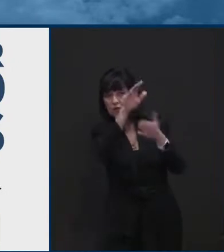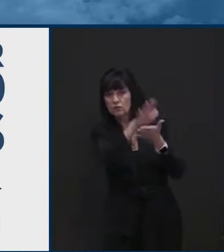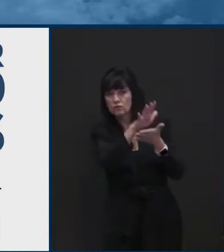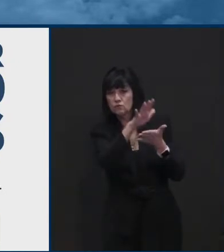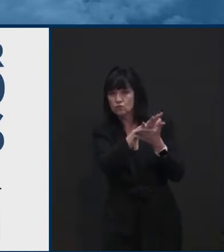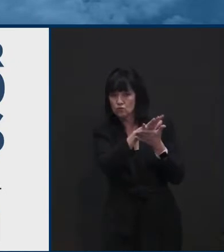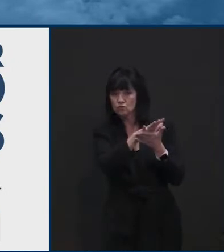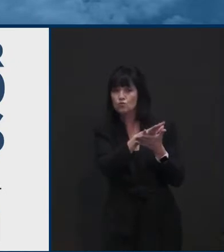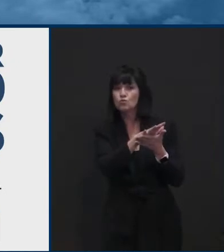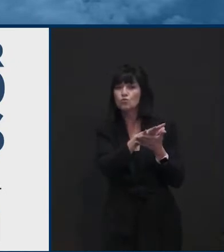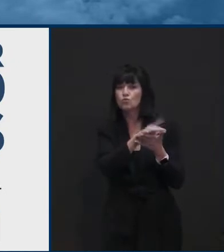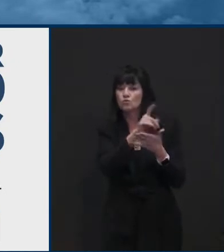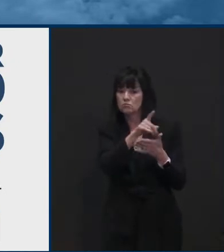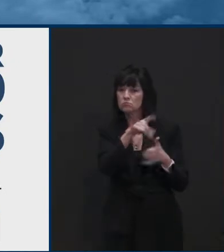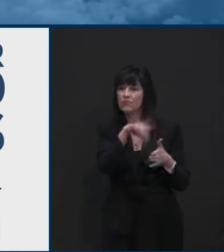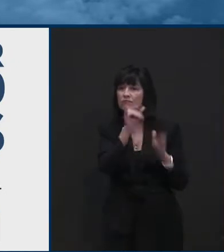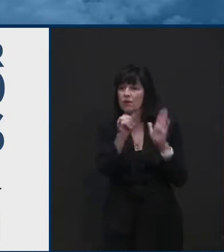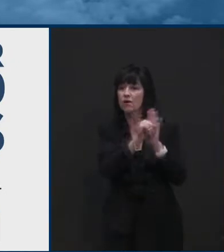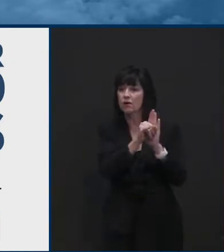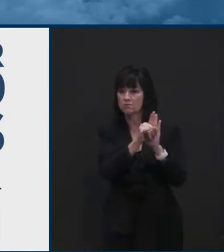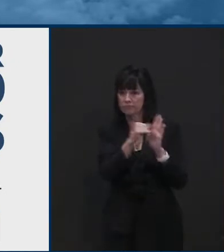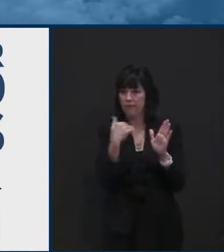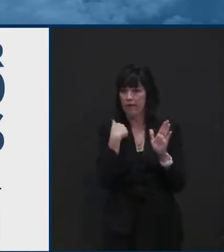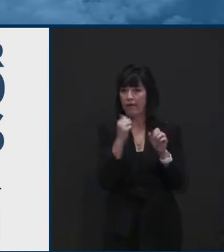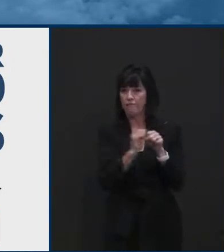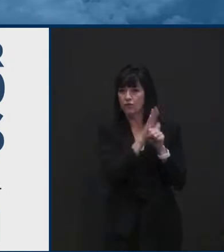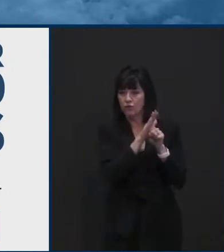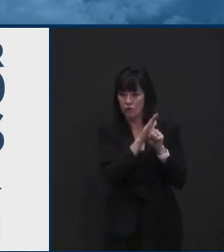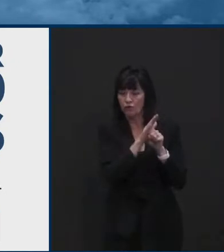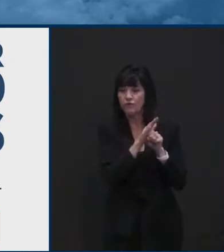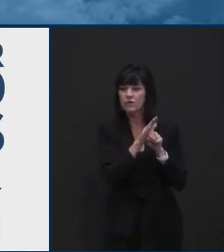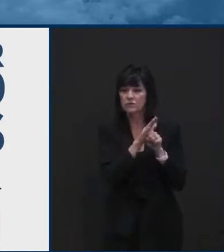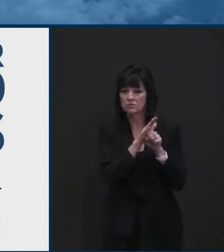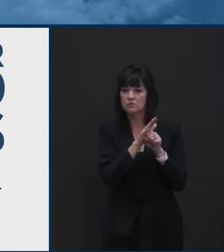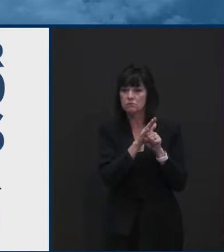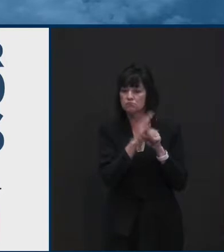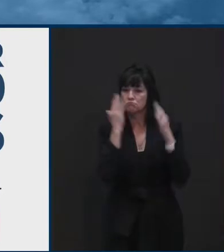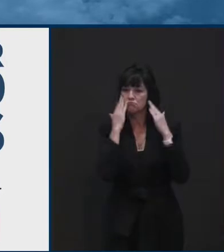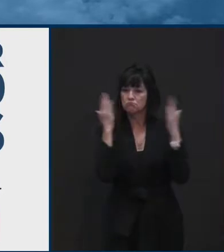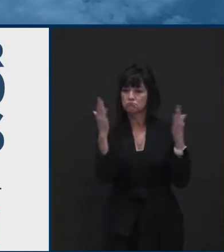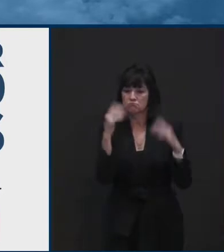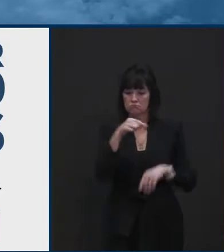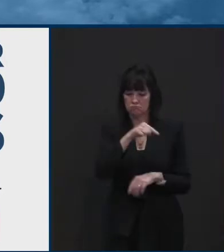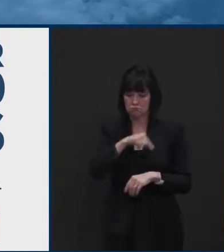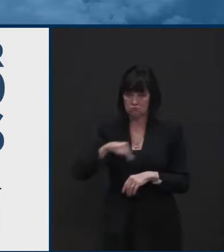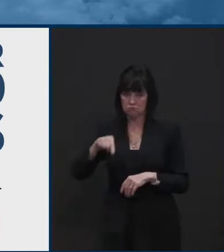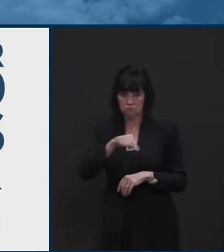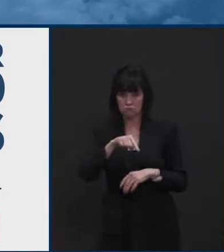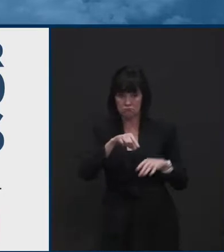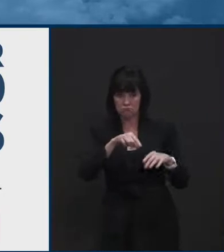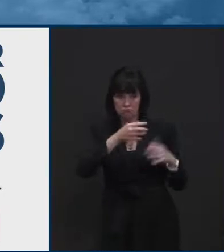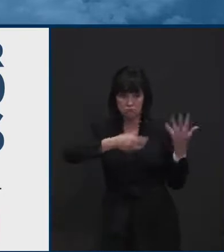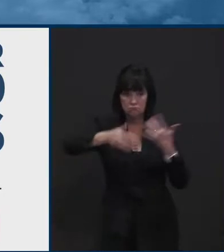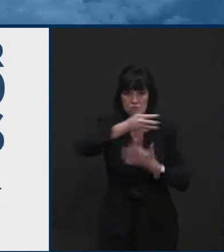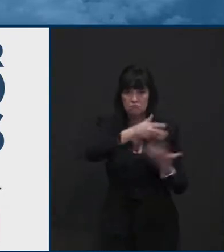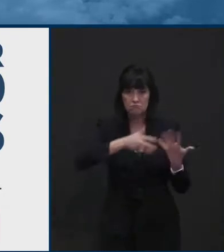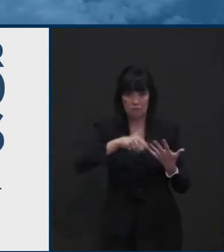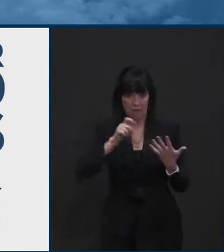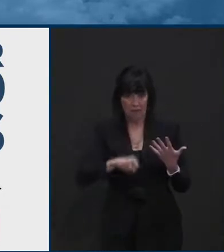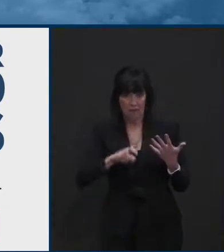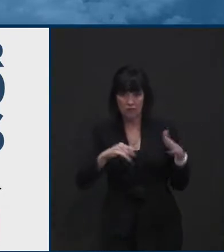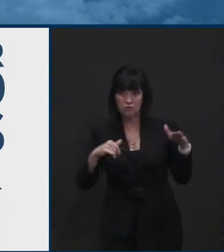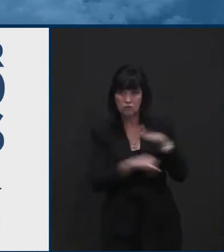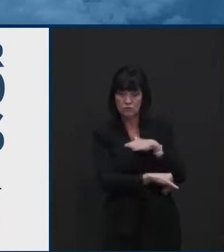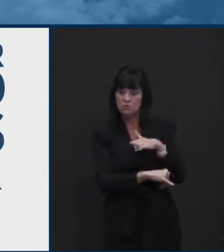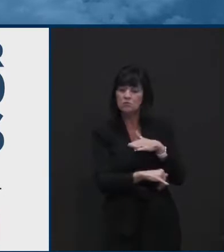individuals who may or may not have come in contact with that, uh, positive tested person has to have to quarantine. And so the